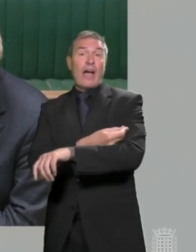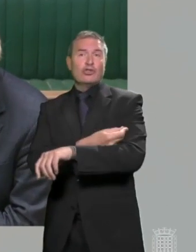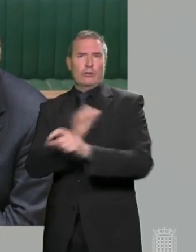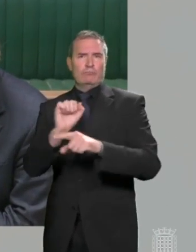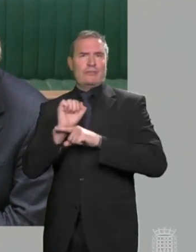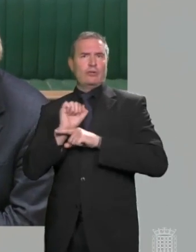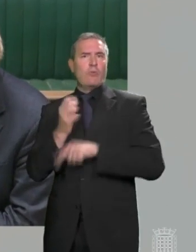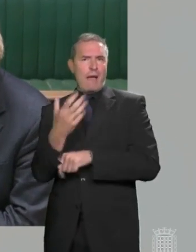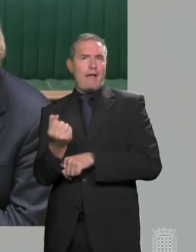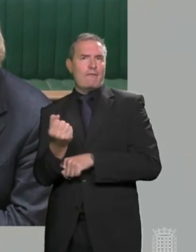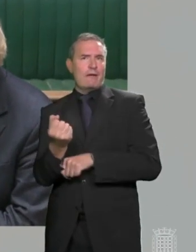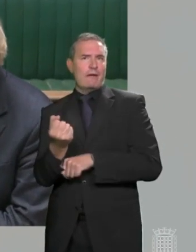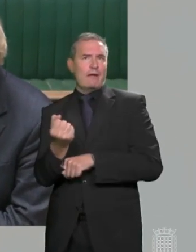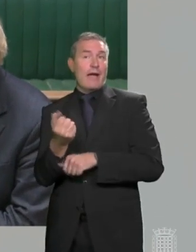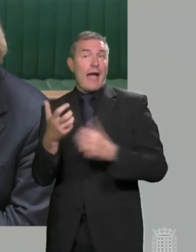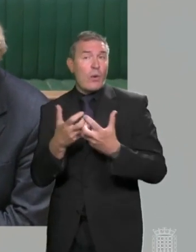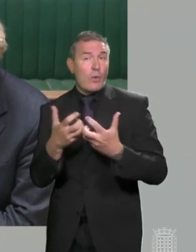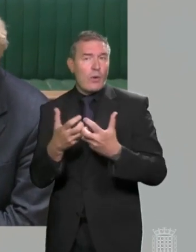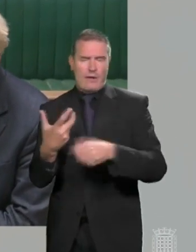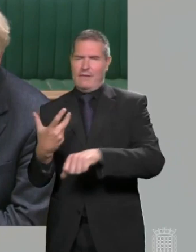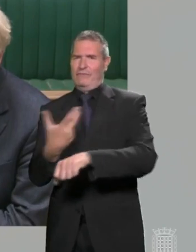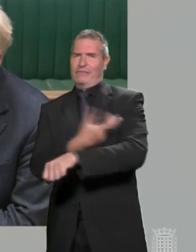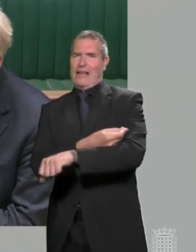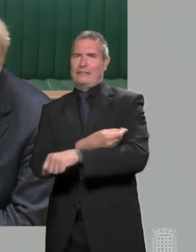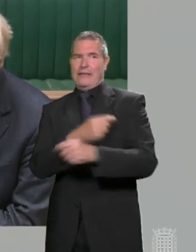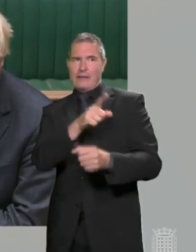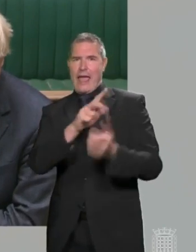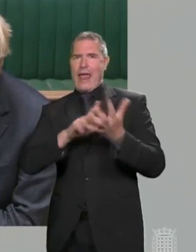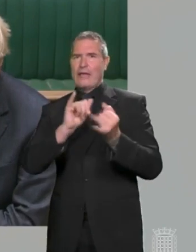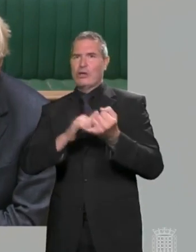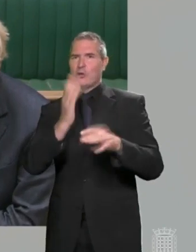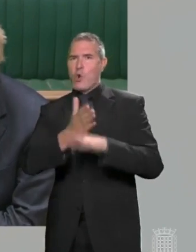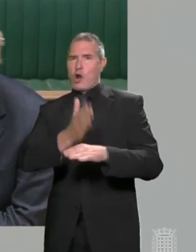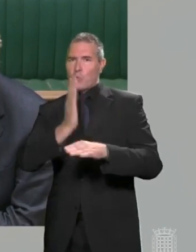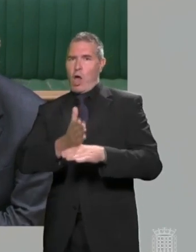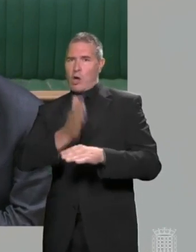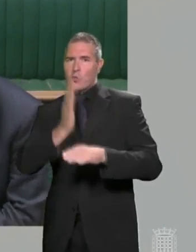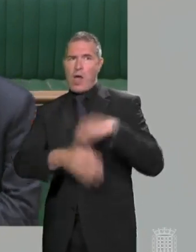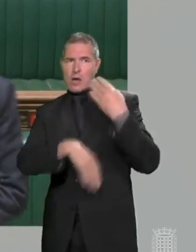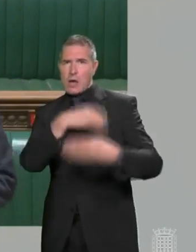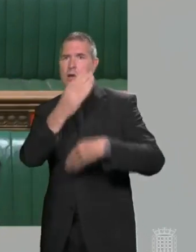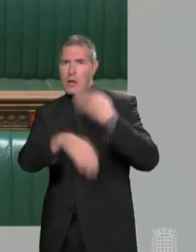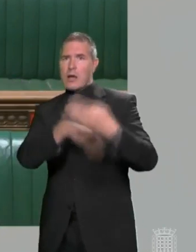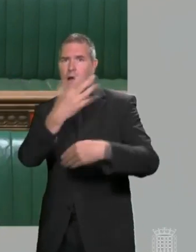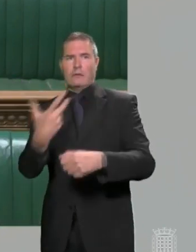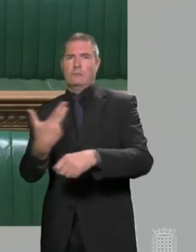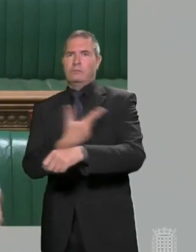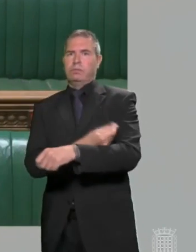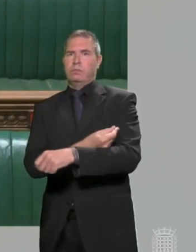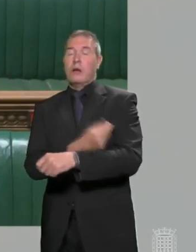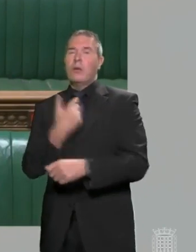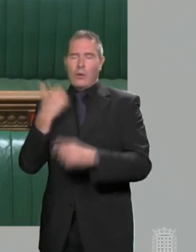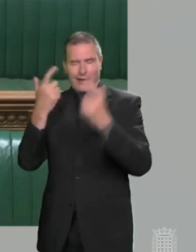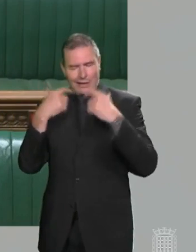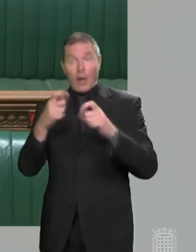protection. And it's thanks to the vaccine rollout, thanks to the fantastic efforts of the NHS, that we have now and we can